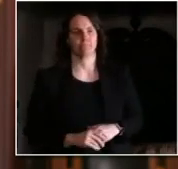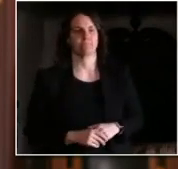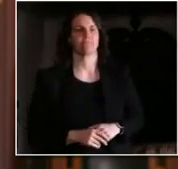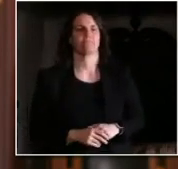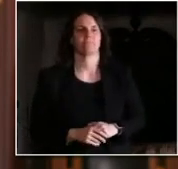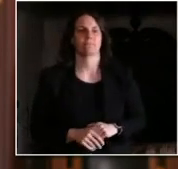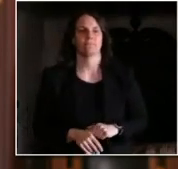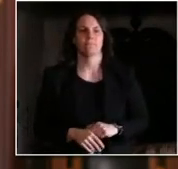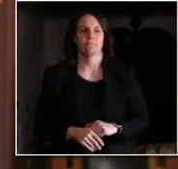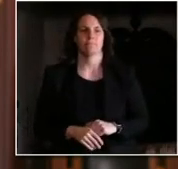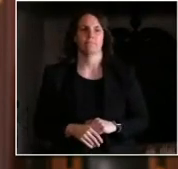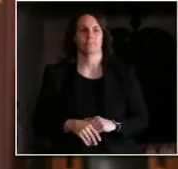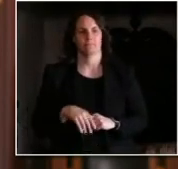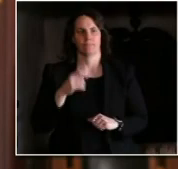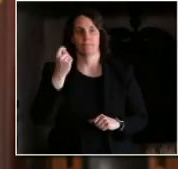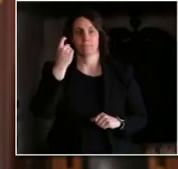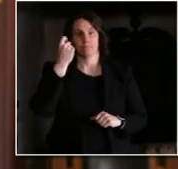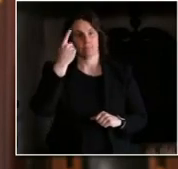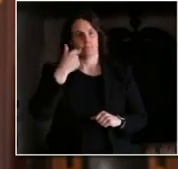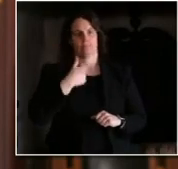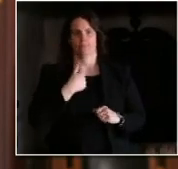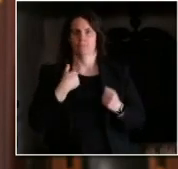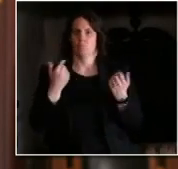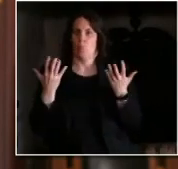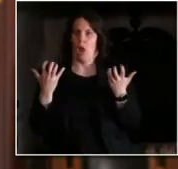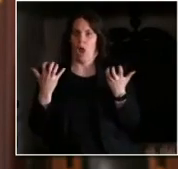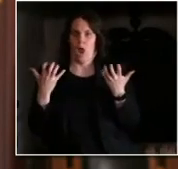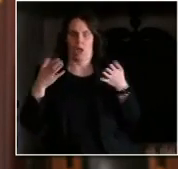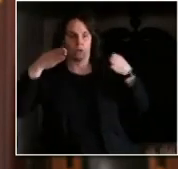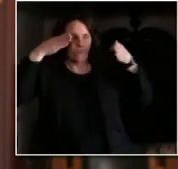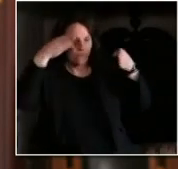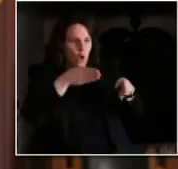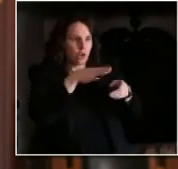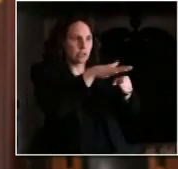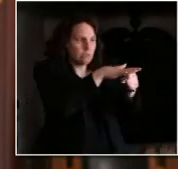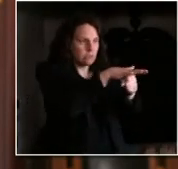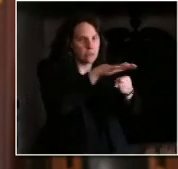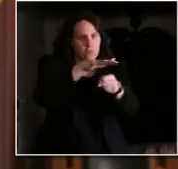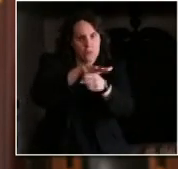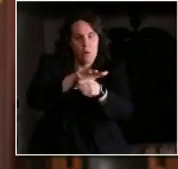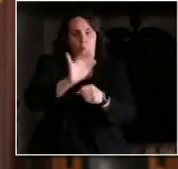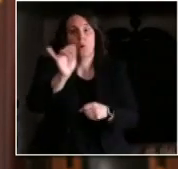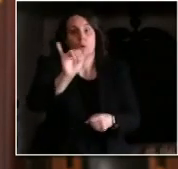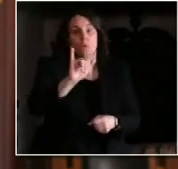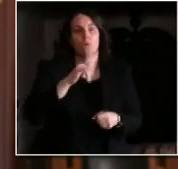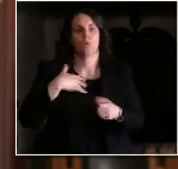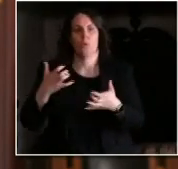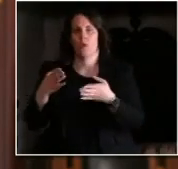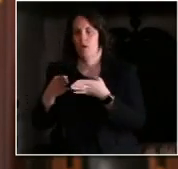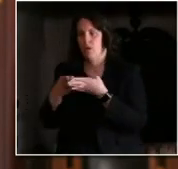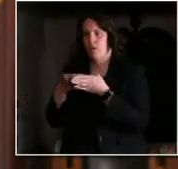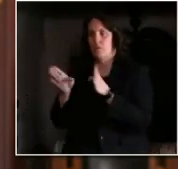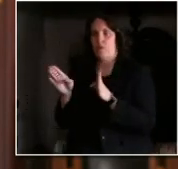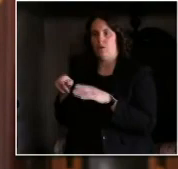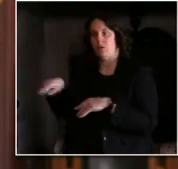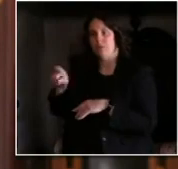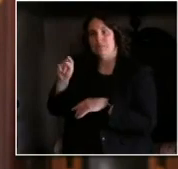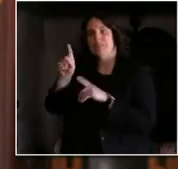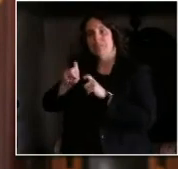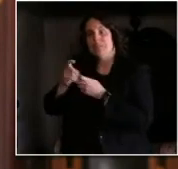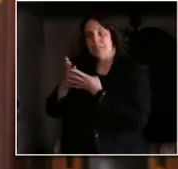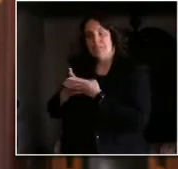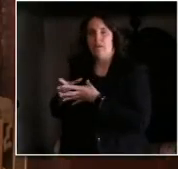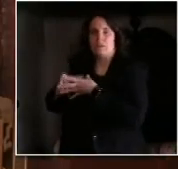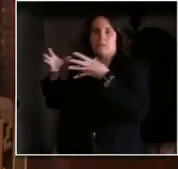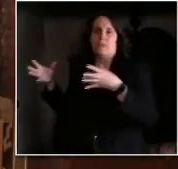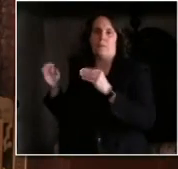things as we continue to try to grow the overall capacity of the testing system this is Ryan Westergaard I